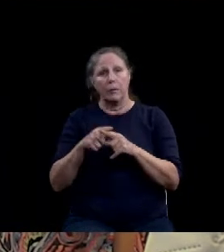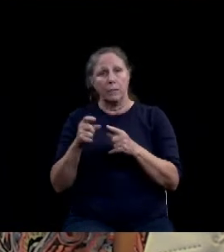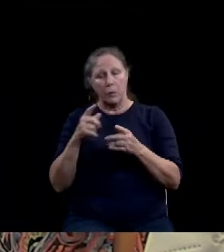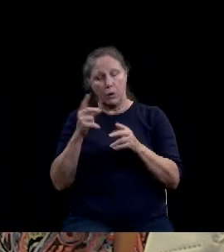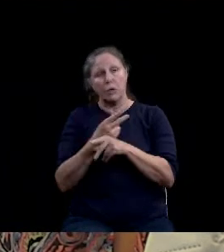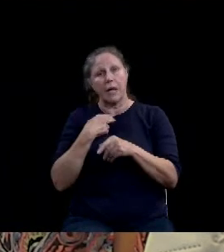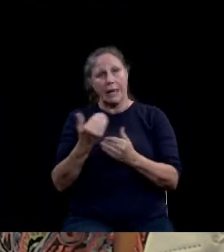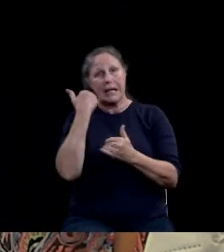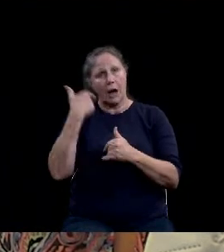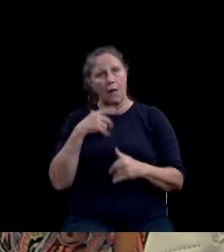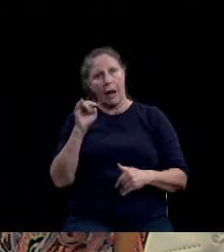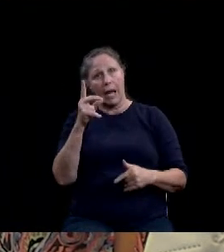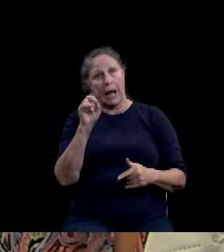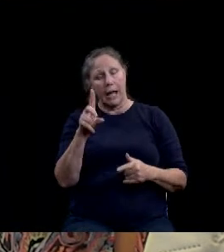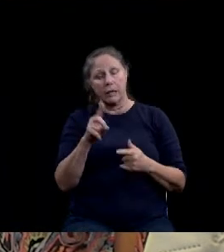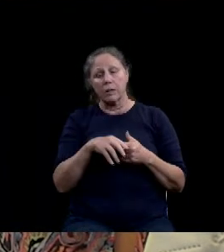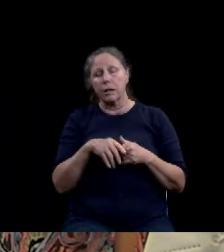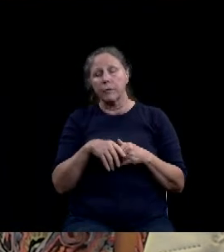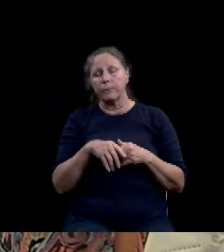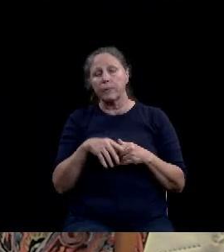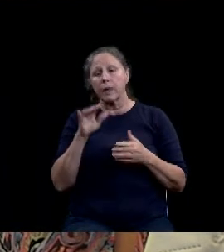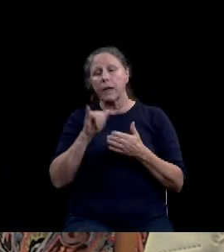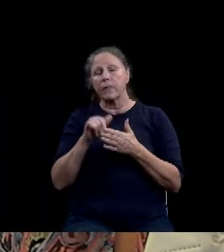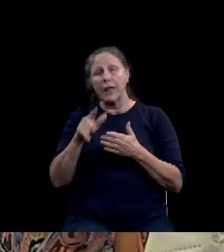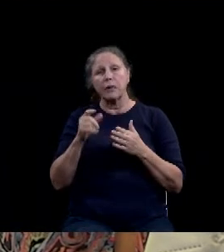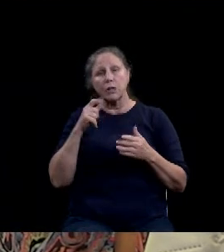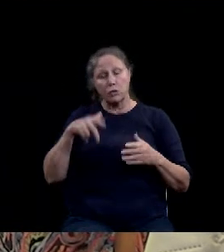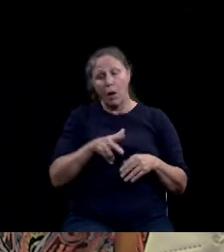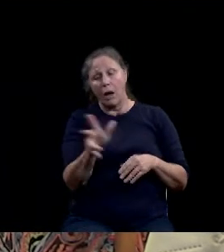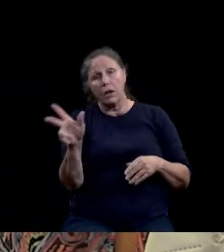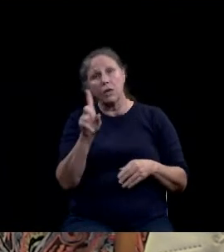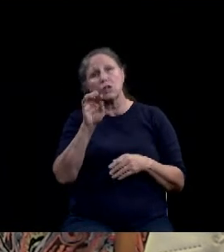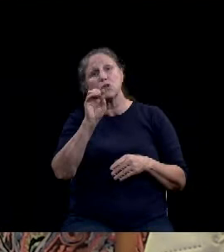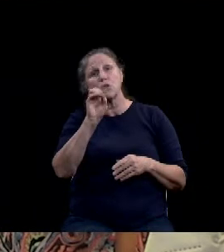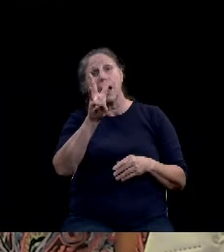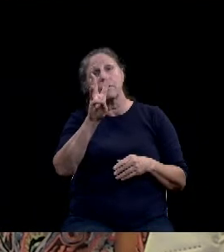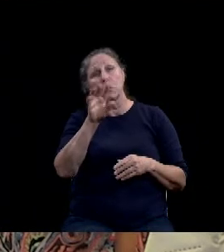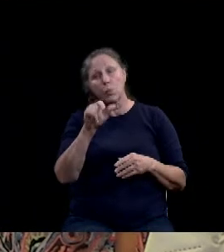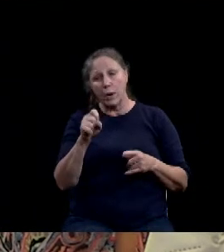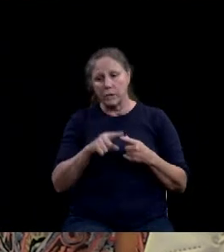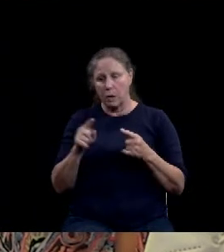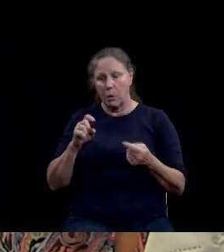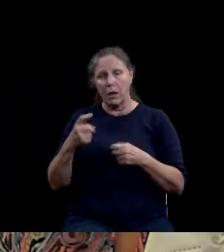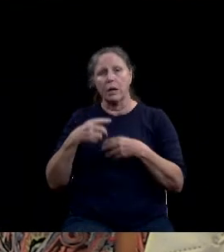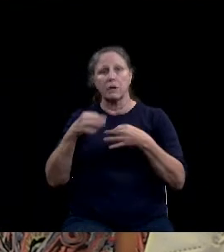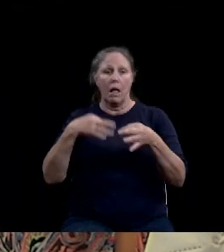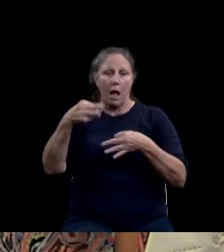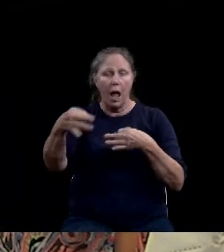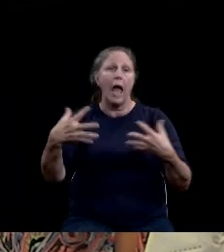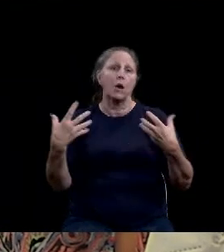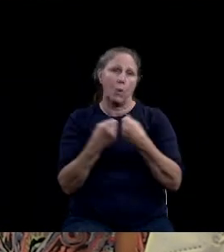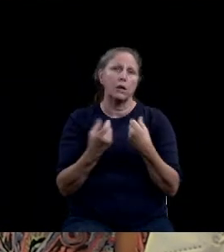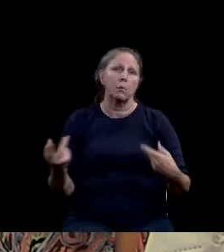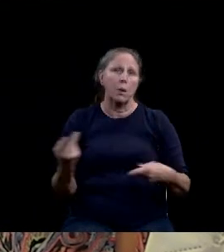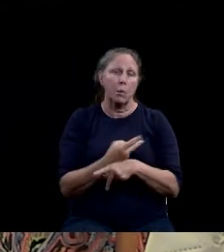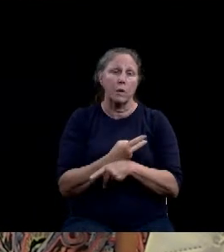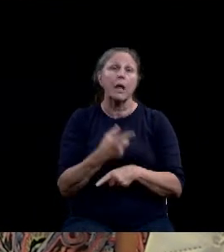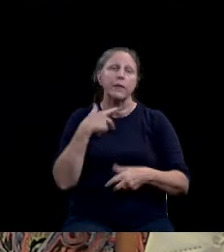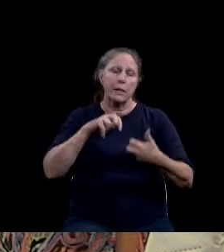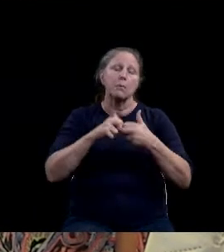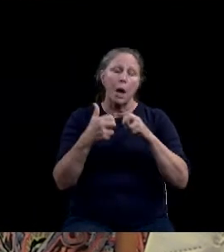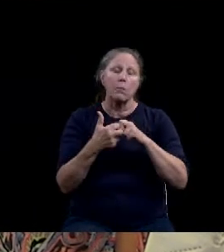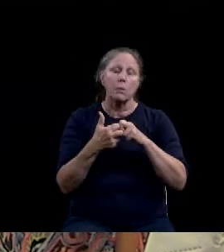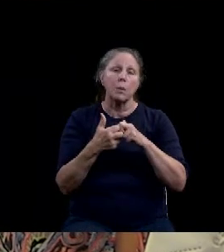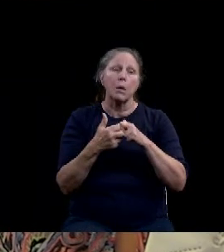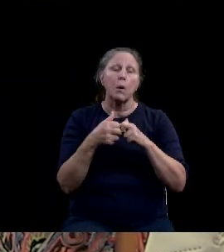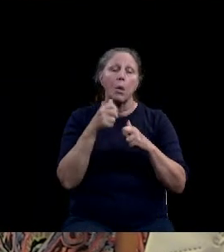driveways and street intersections by increased conflicts, delays and crashes. These problems are especially acute at road intersection where heavy